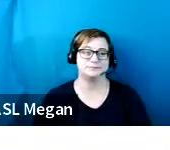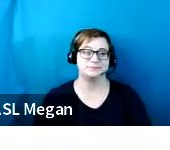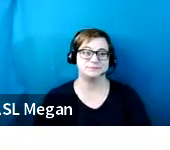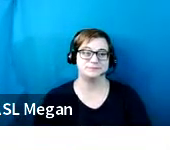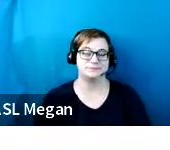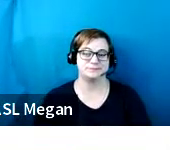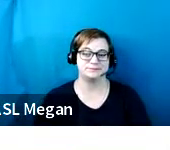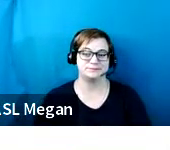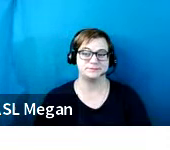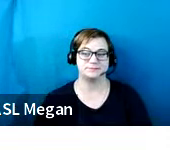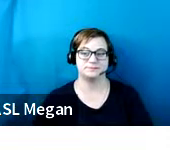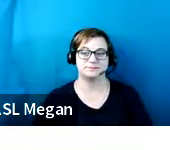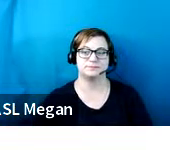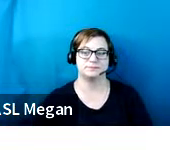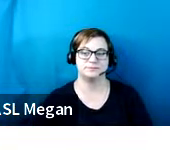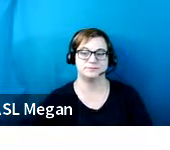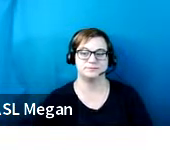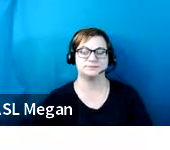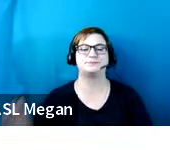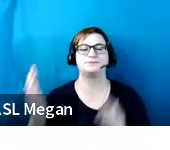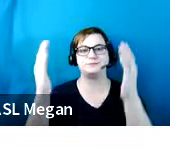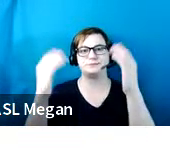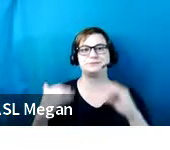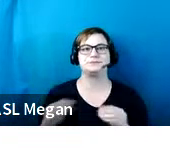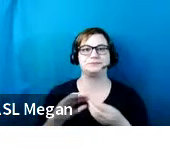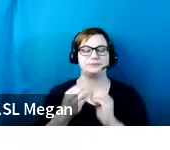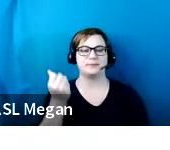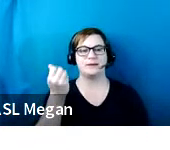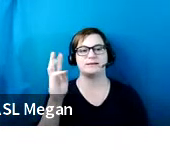Okay, so let's move on to the next slide slide number 16.